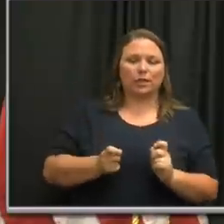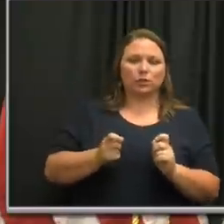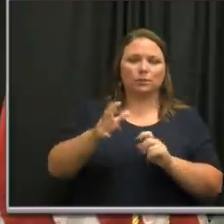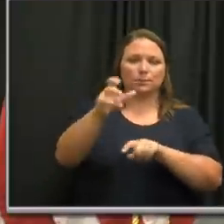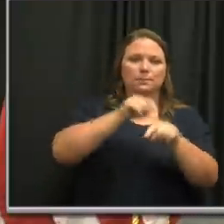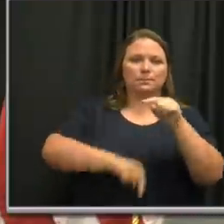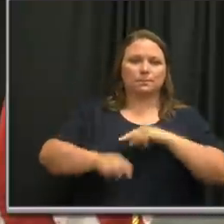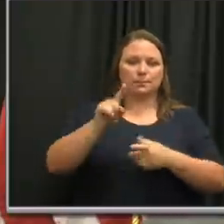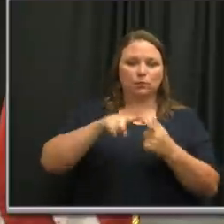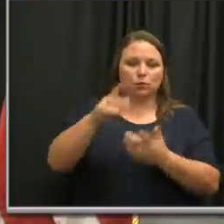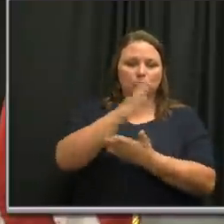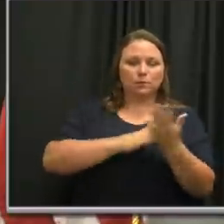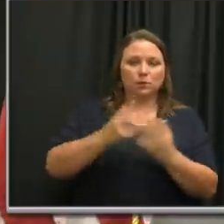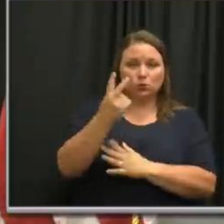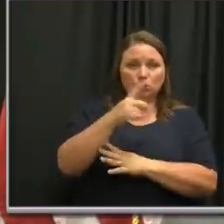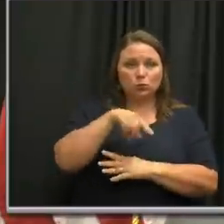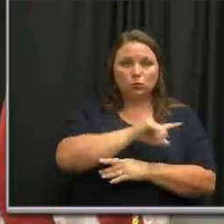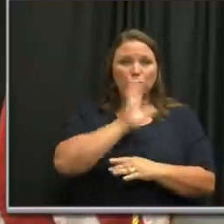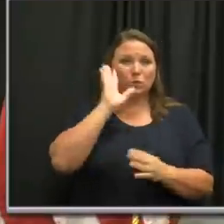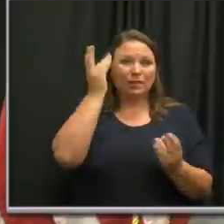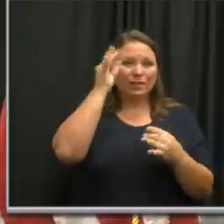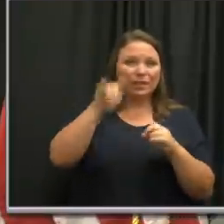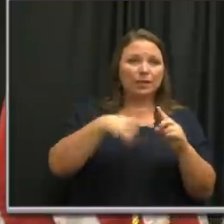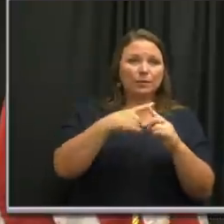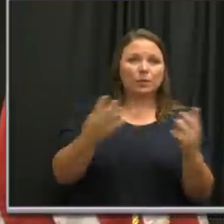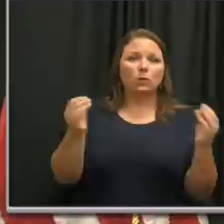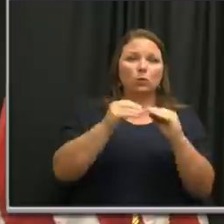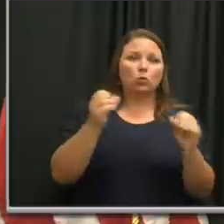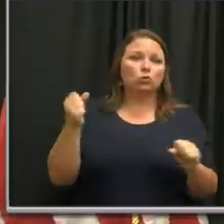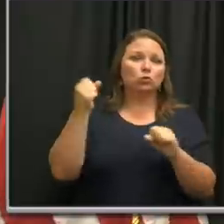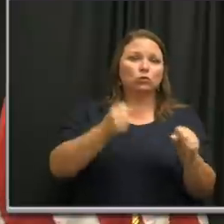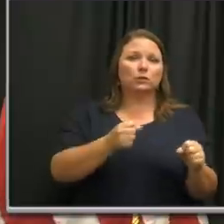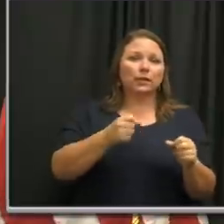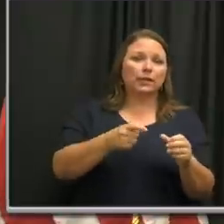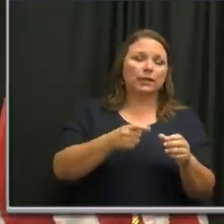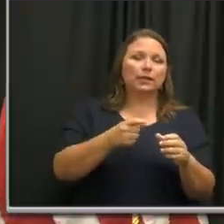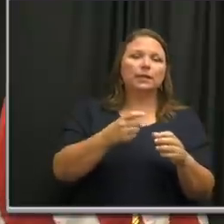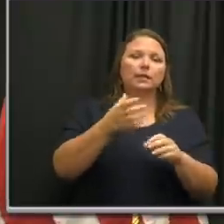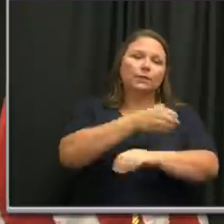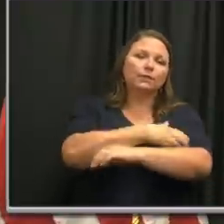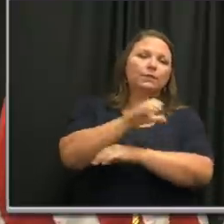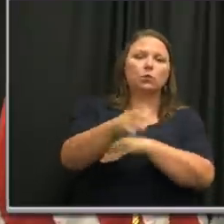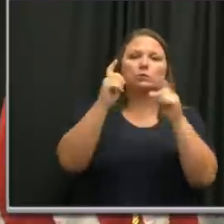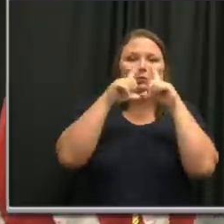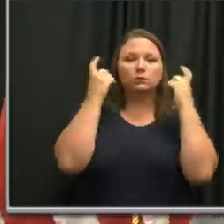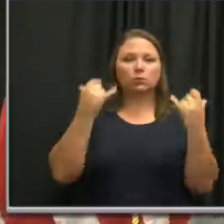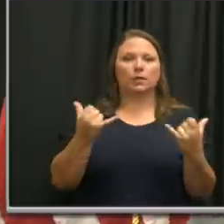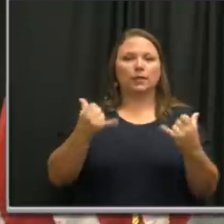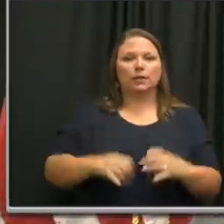phase two, will you guys consider strengthening the mask mandate at this time? Thank you so much.